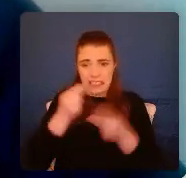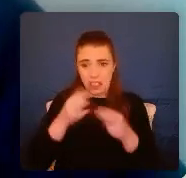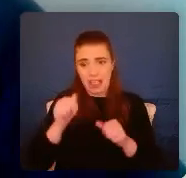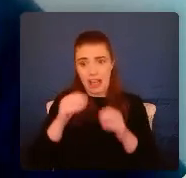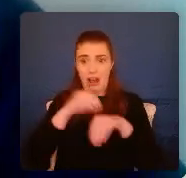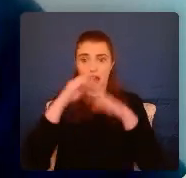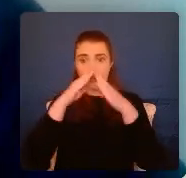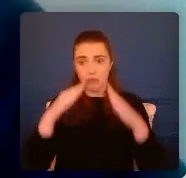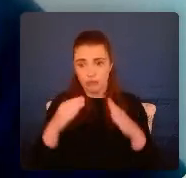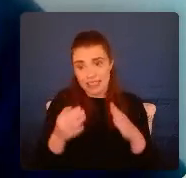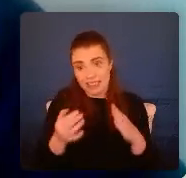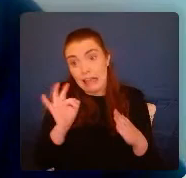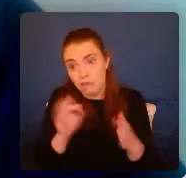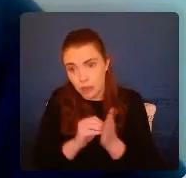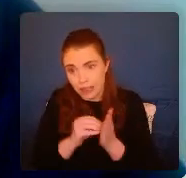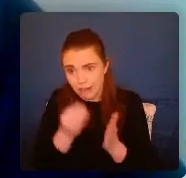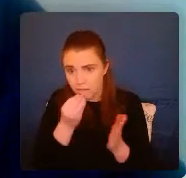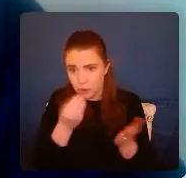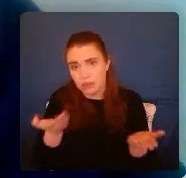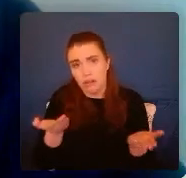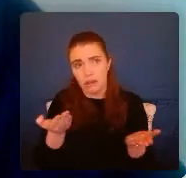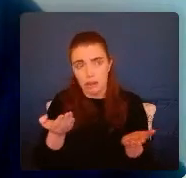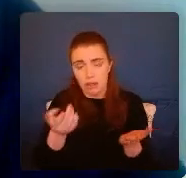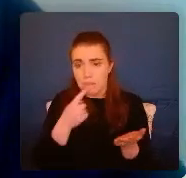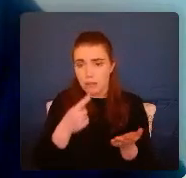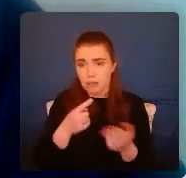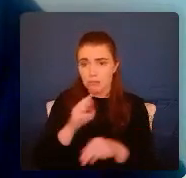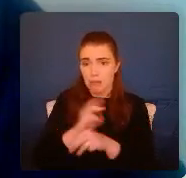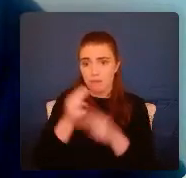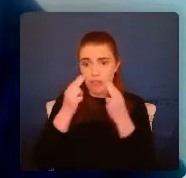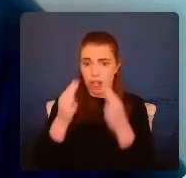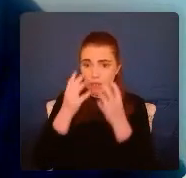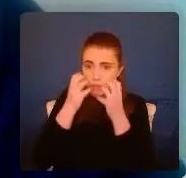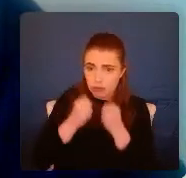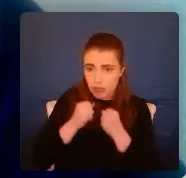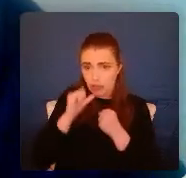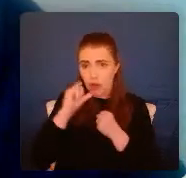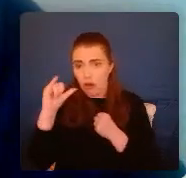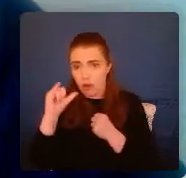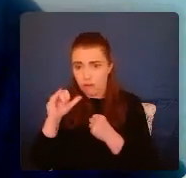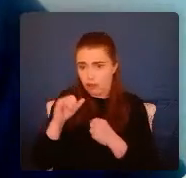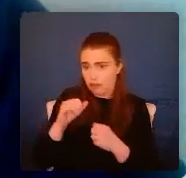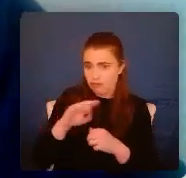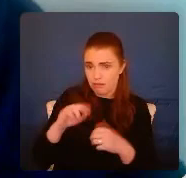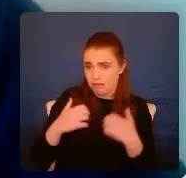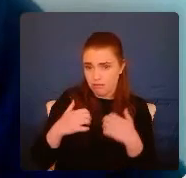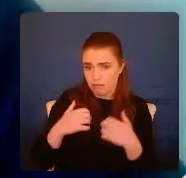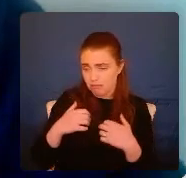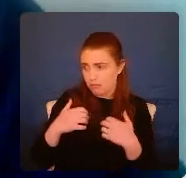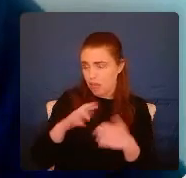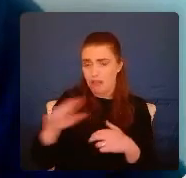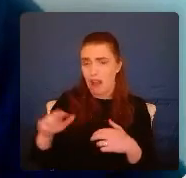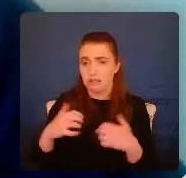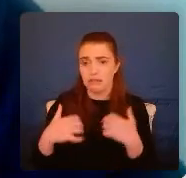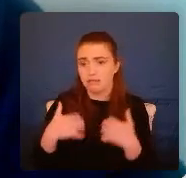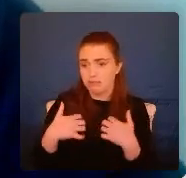if there was any food to eat in the first place. She was usually too depressed and too hungover to give a damn what we did. I was the oldest, so I